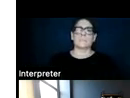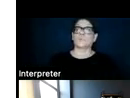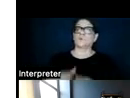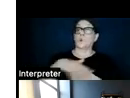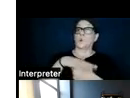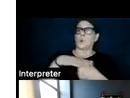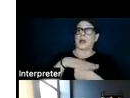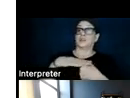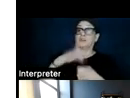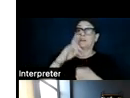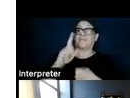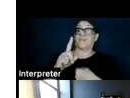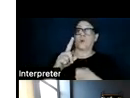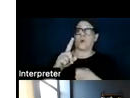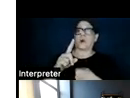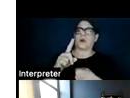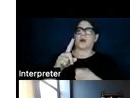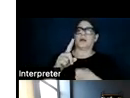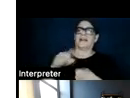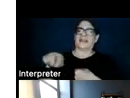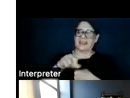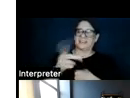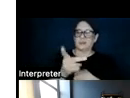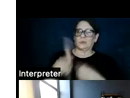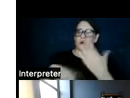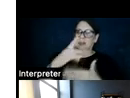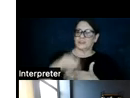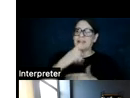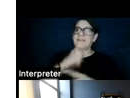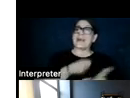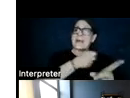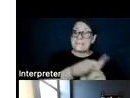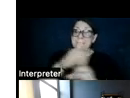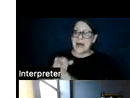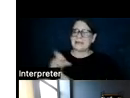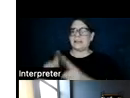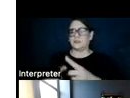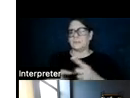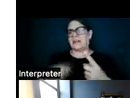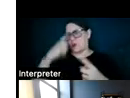for these, the impacts of these types of two types of projects need to really be considered simultaneously.